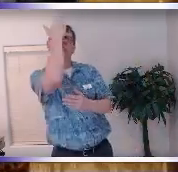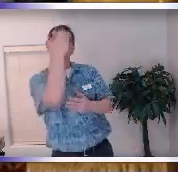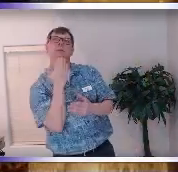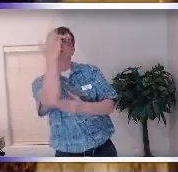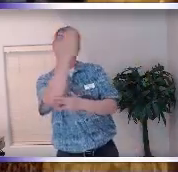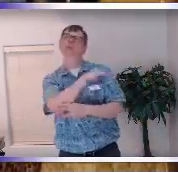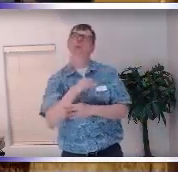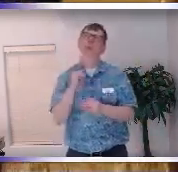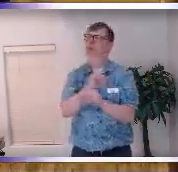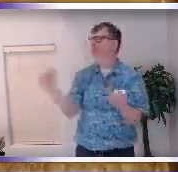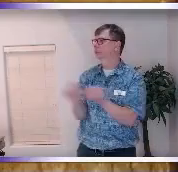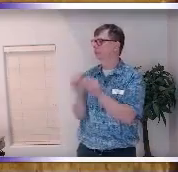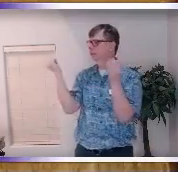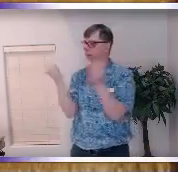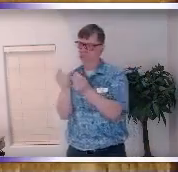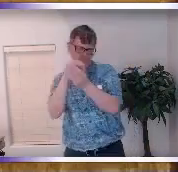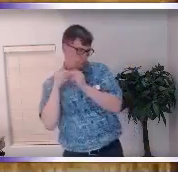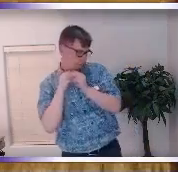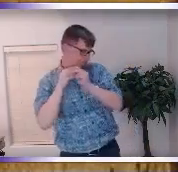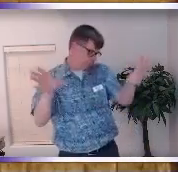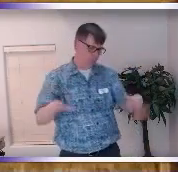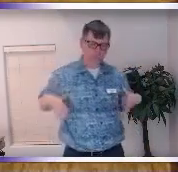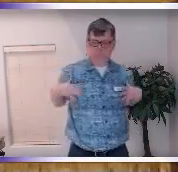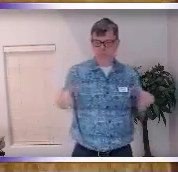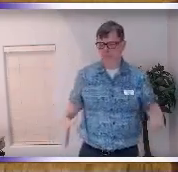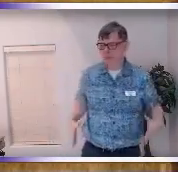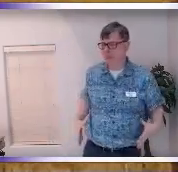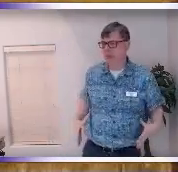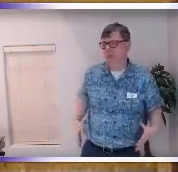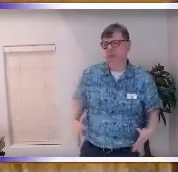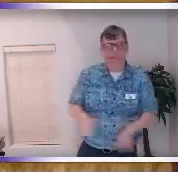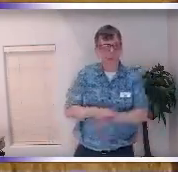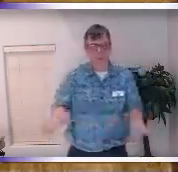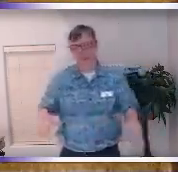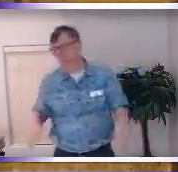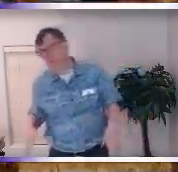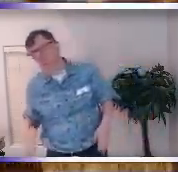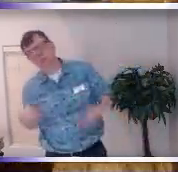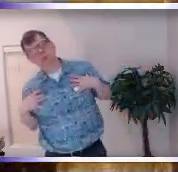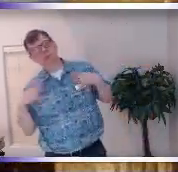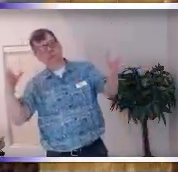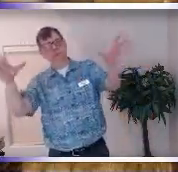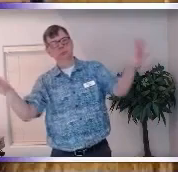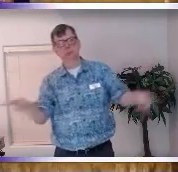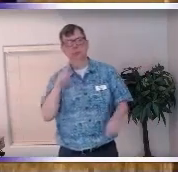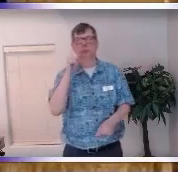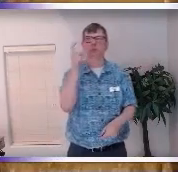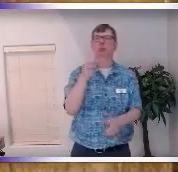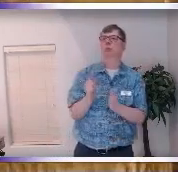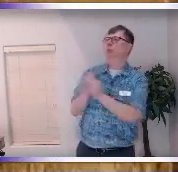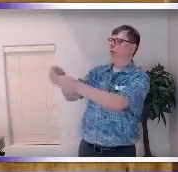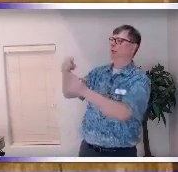life because we don't get to escape being human beings we don't really get to escape going to work